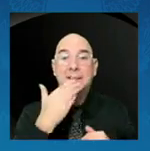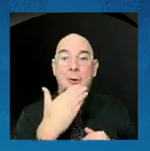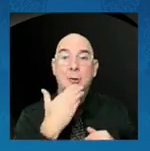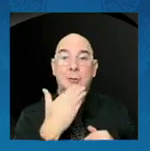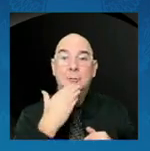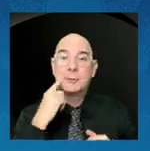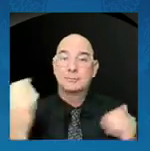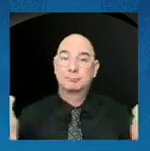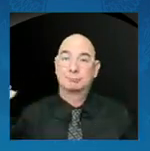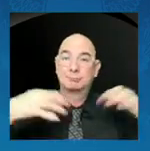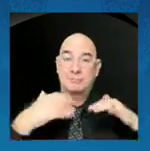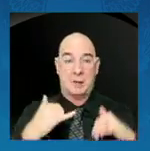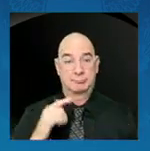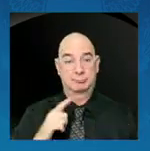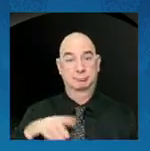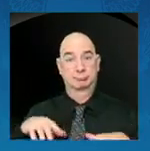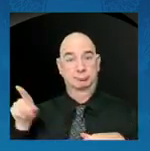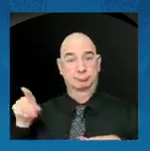Thank you all.